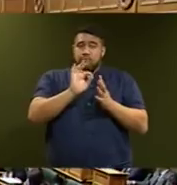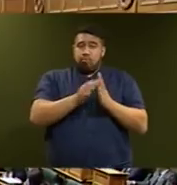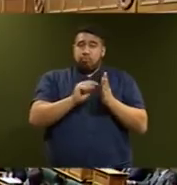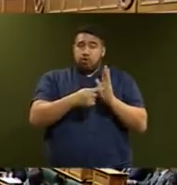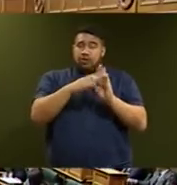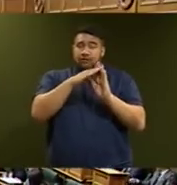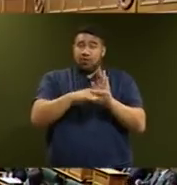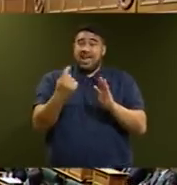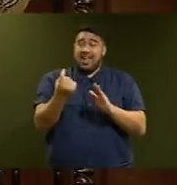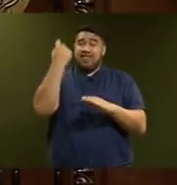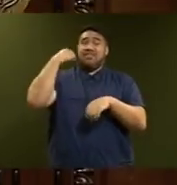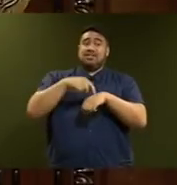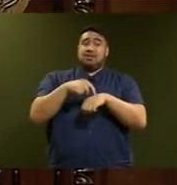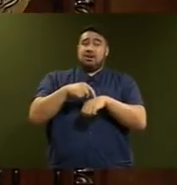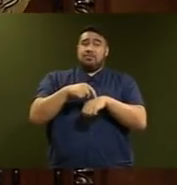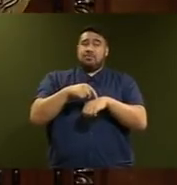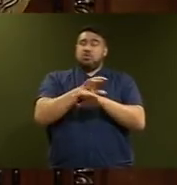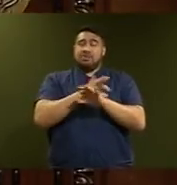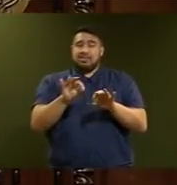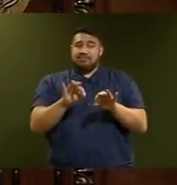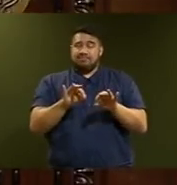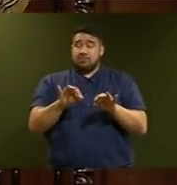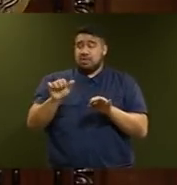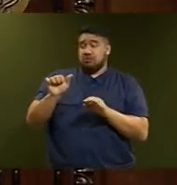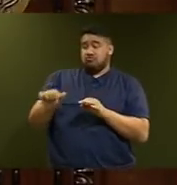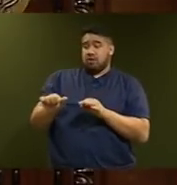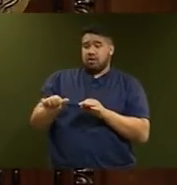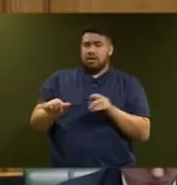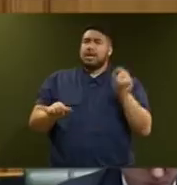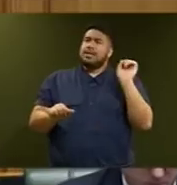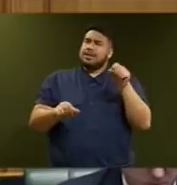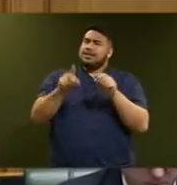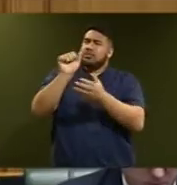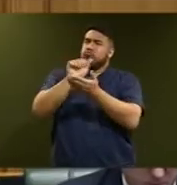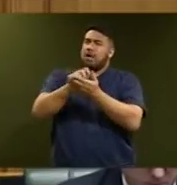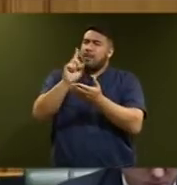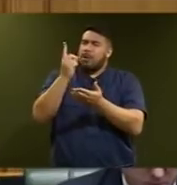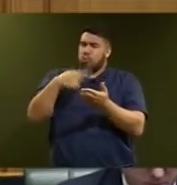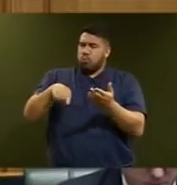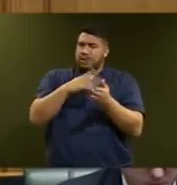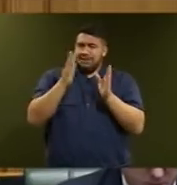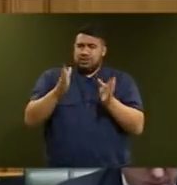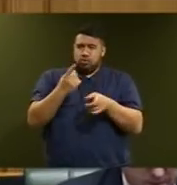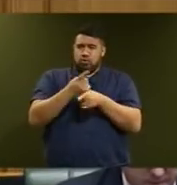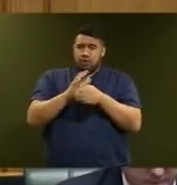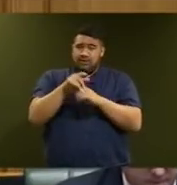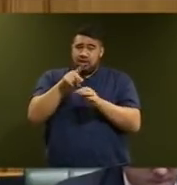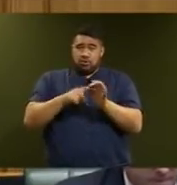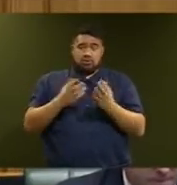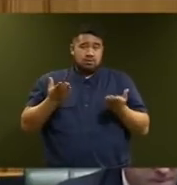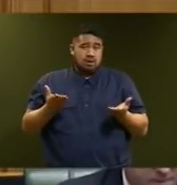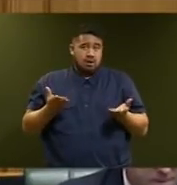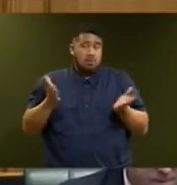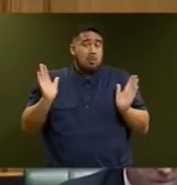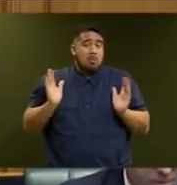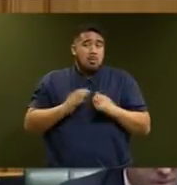Well, that... Speaking of the of order. That is accurate. That is accurate. We're still on that question. And while the... I'm